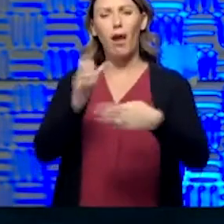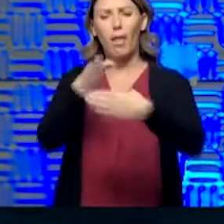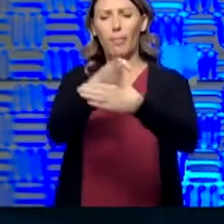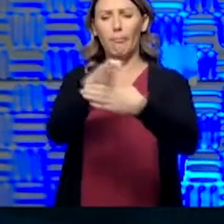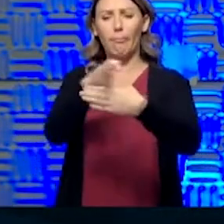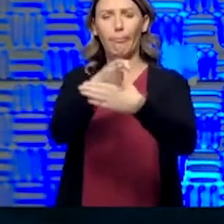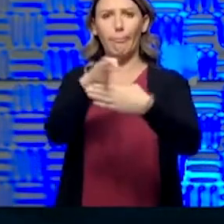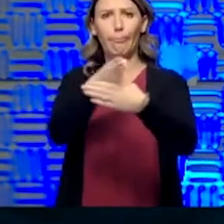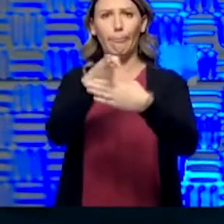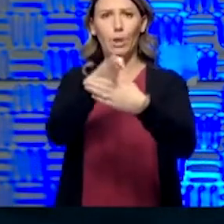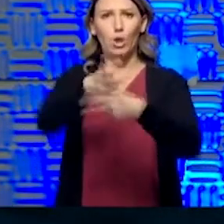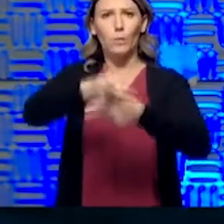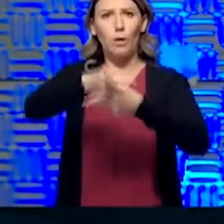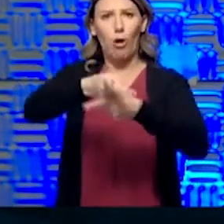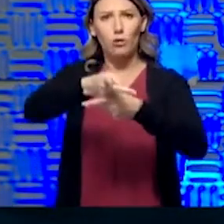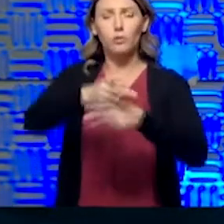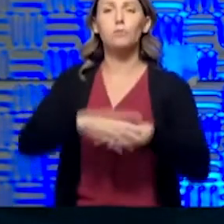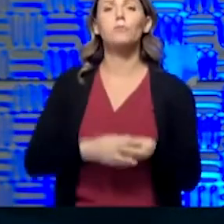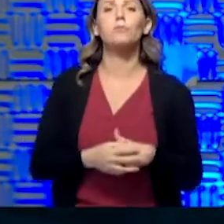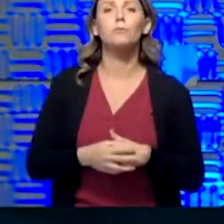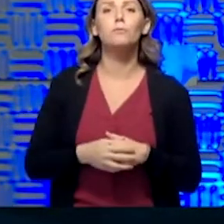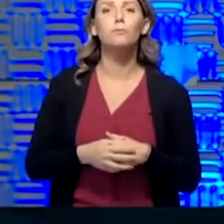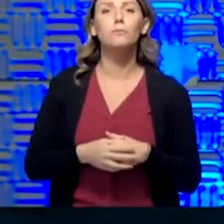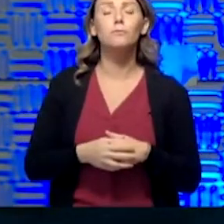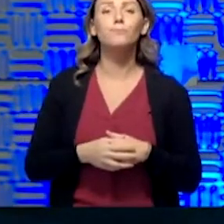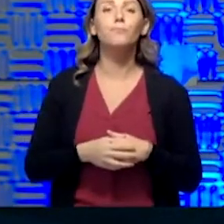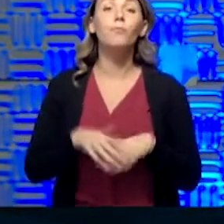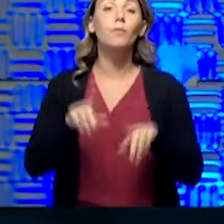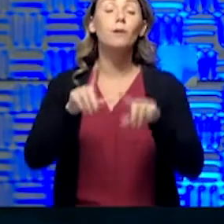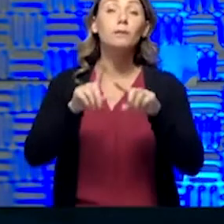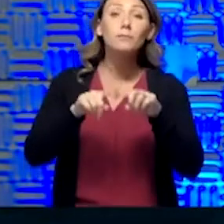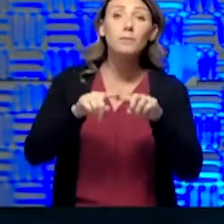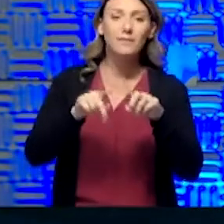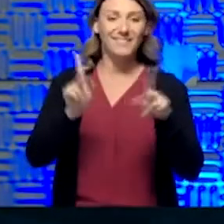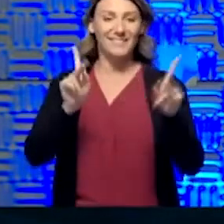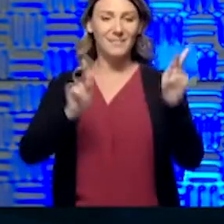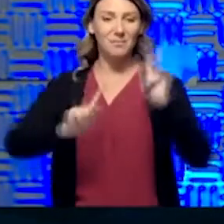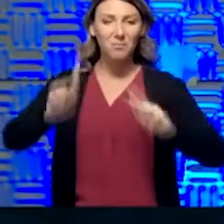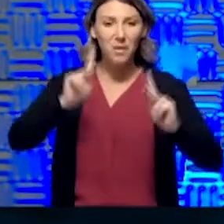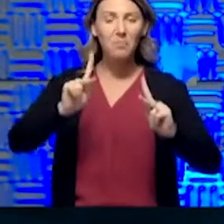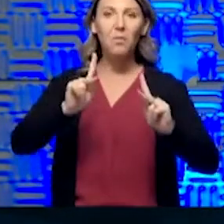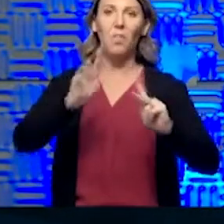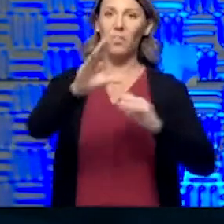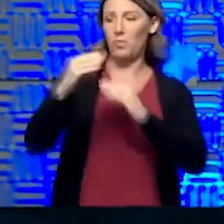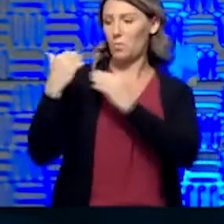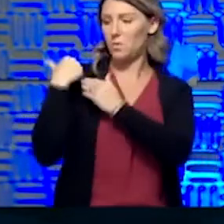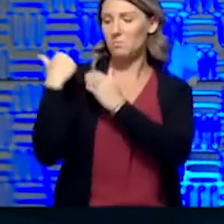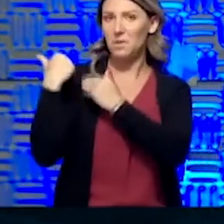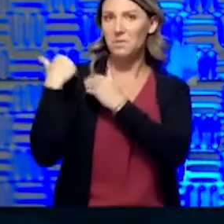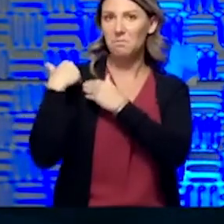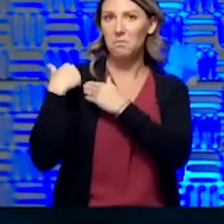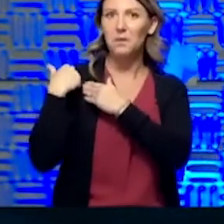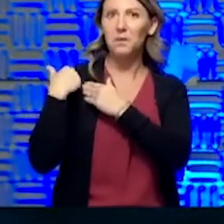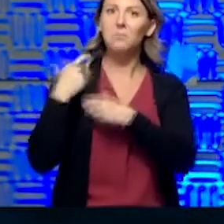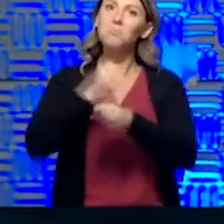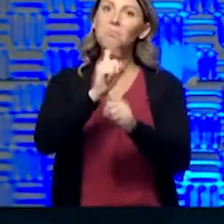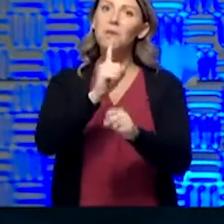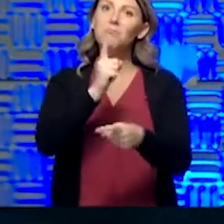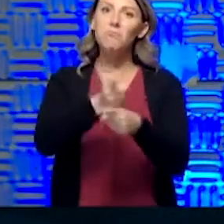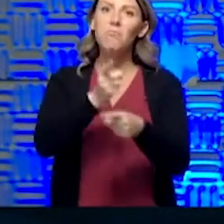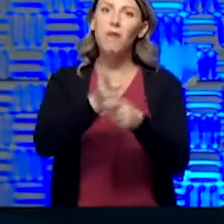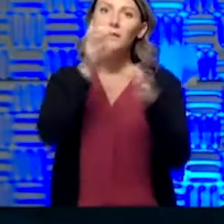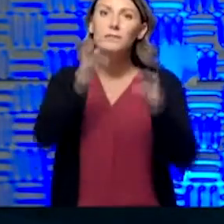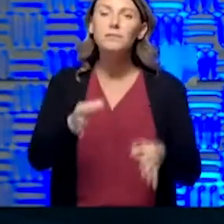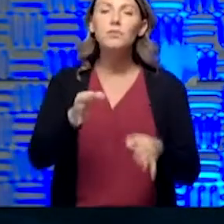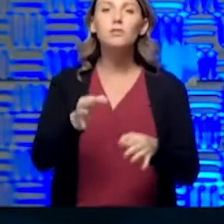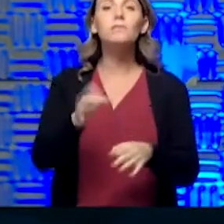measure of caution. So, it will depend highly on people exercising good judgment, and yes, there's some rules in there,